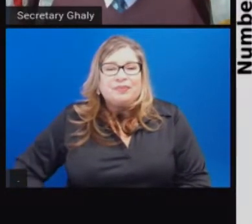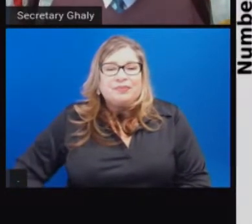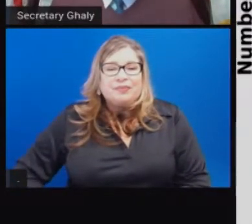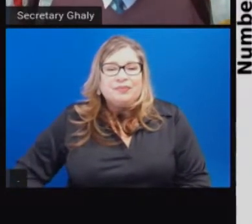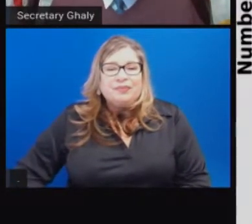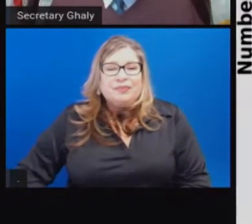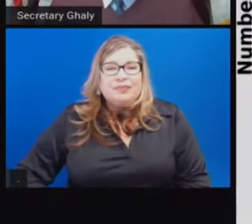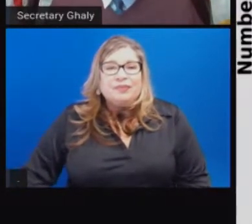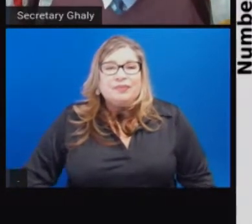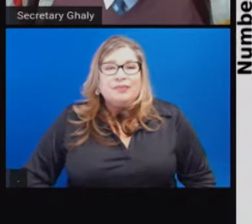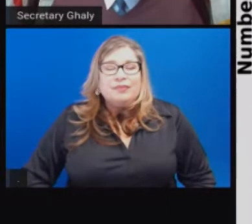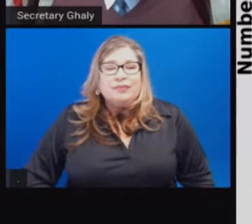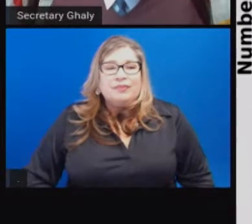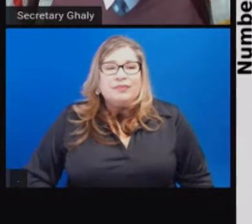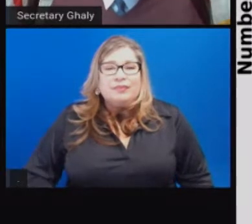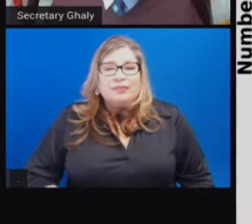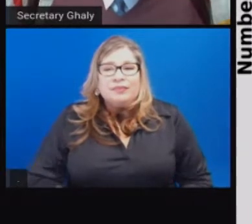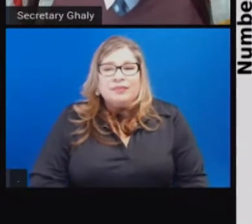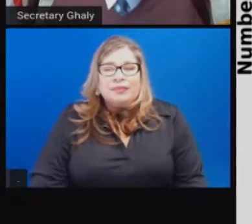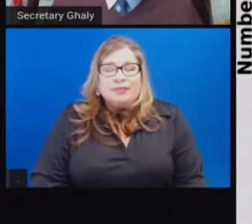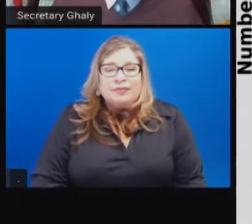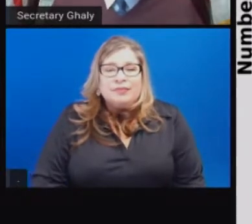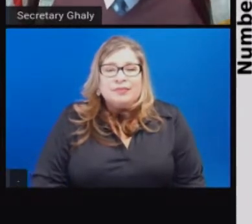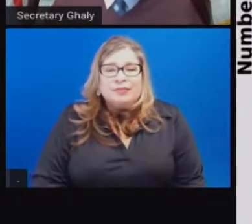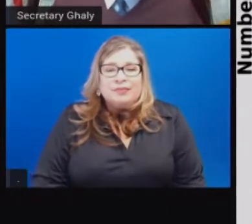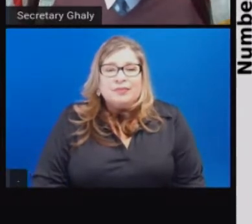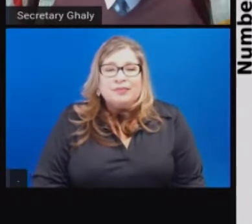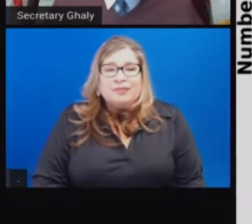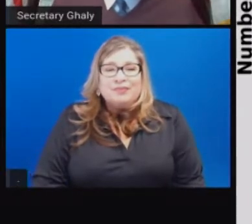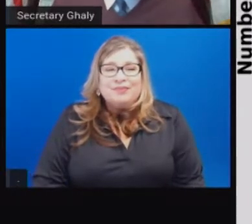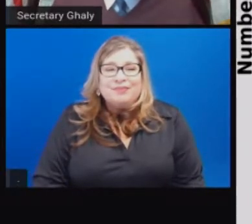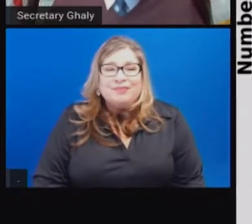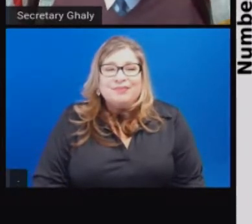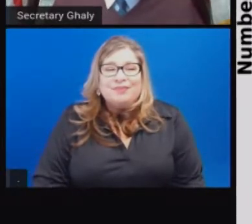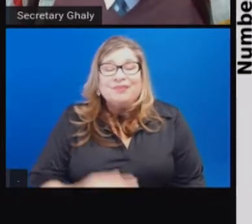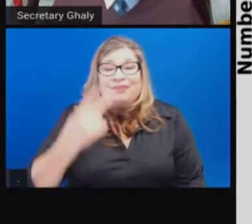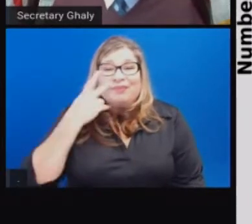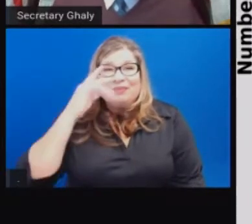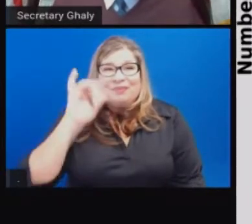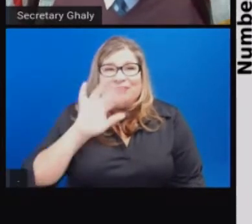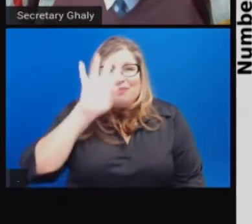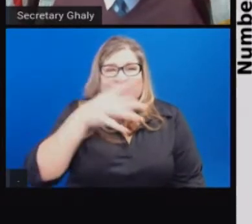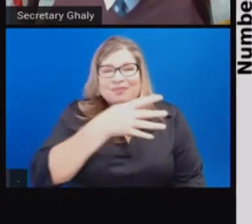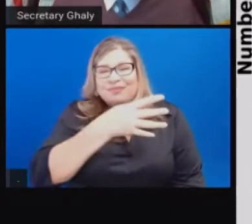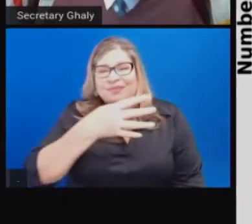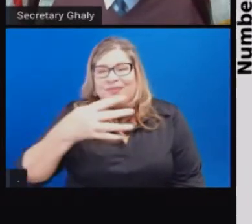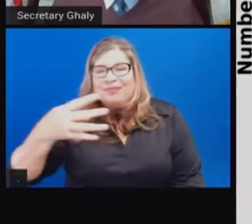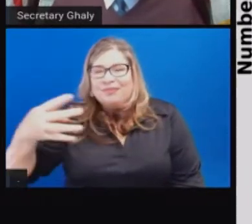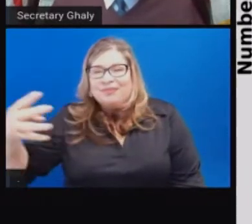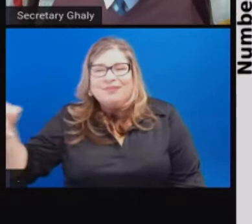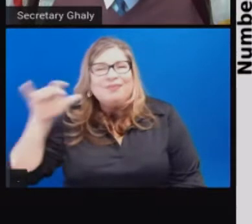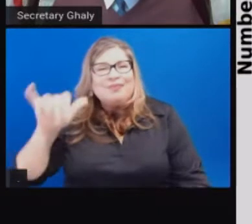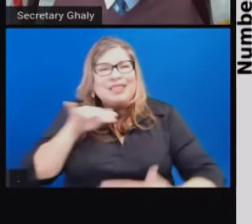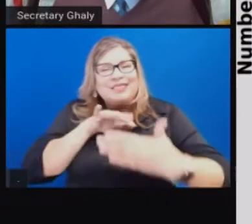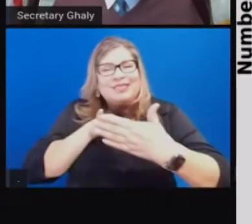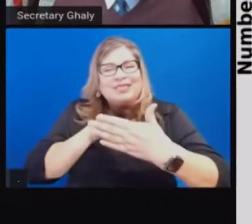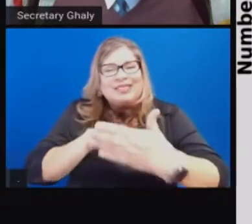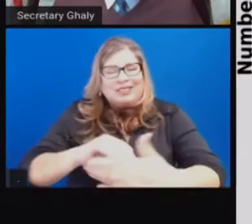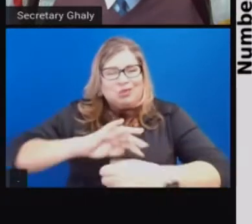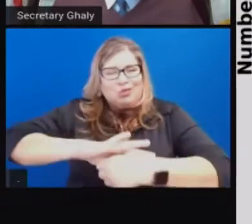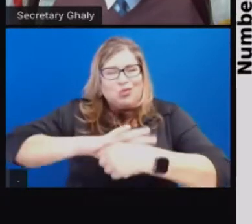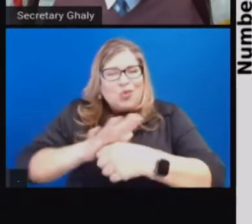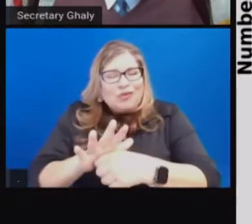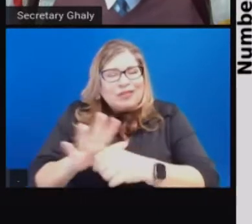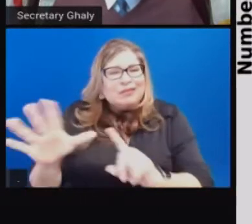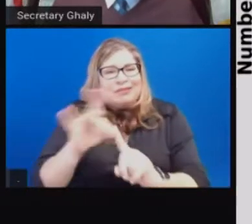What we've also seen, and you've seen a graph like this before, we call it our epidemiologic curve. This is where we look